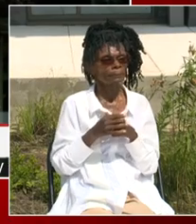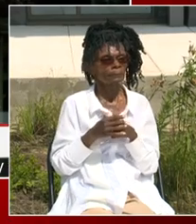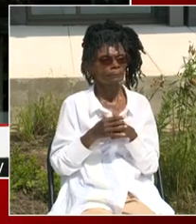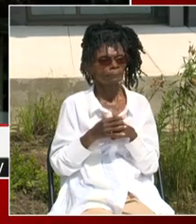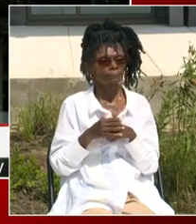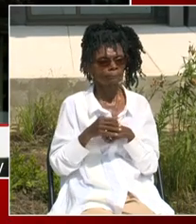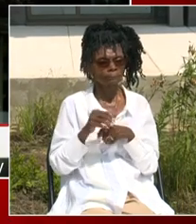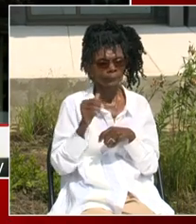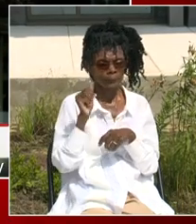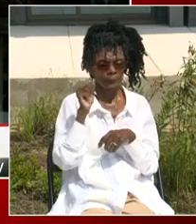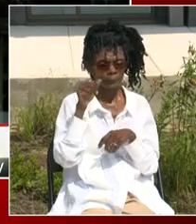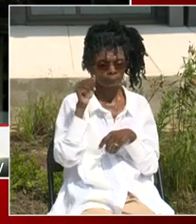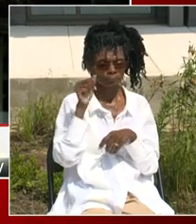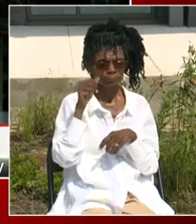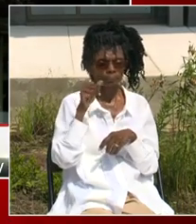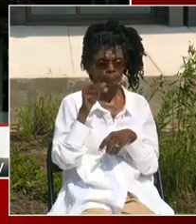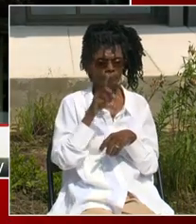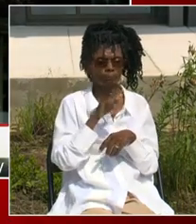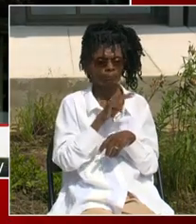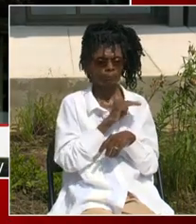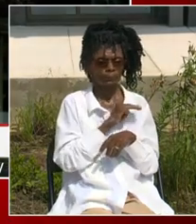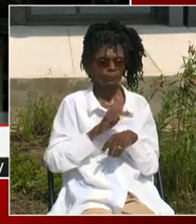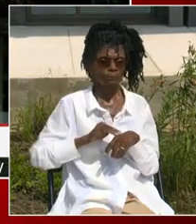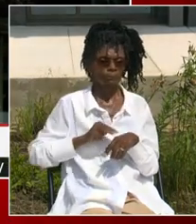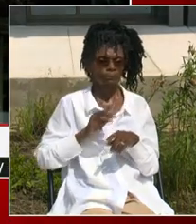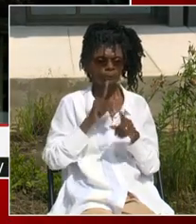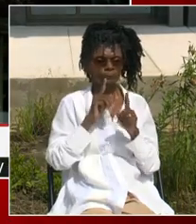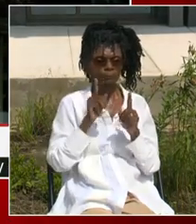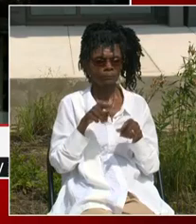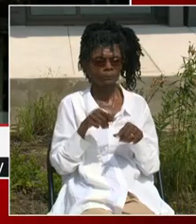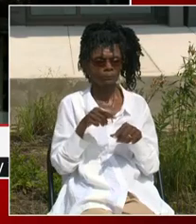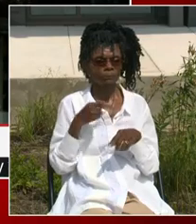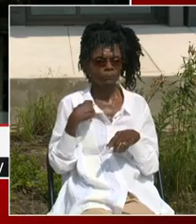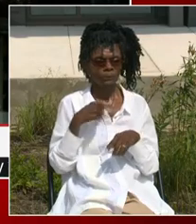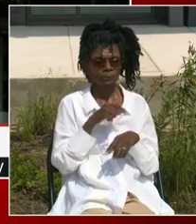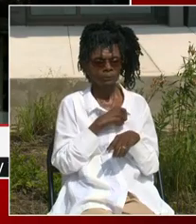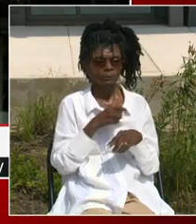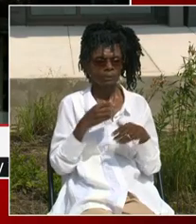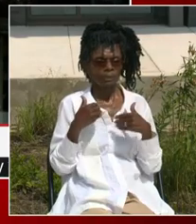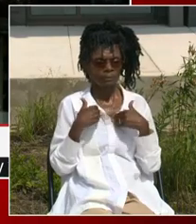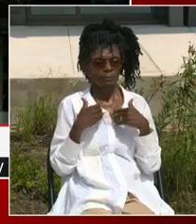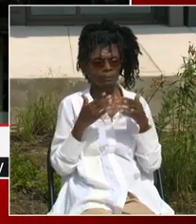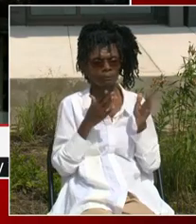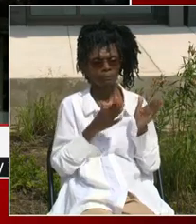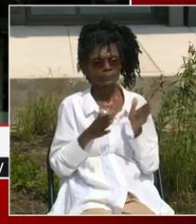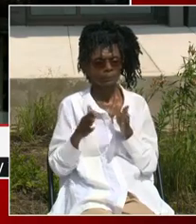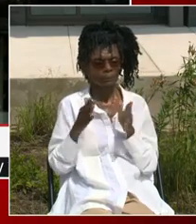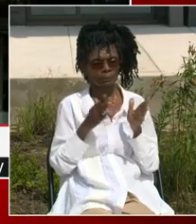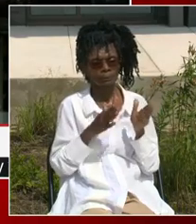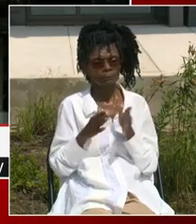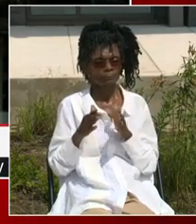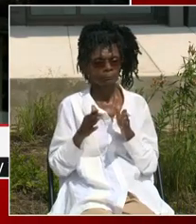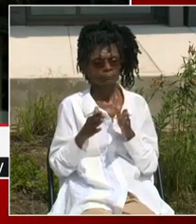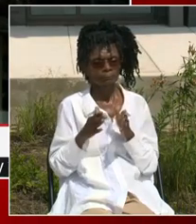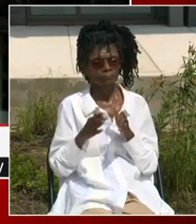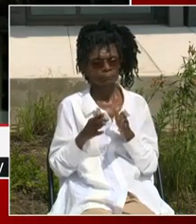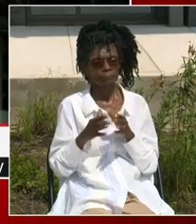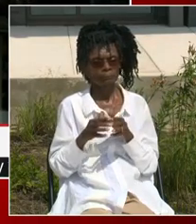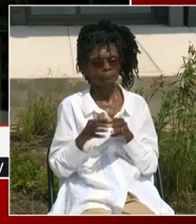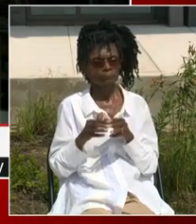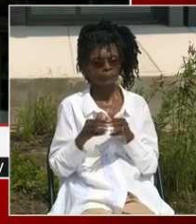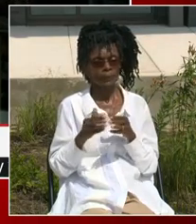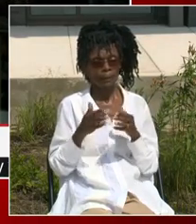which, you know, which I'm talking about DC public schools. The public charter school board has approved another